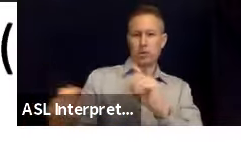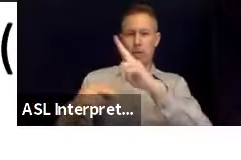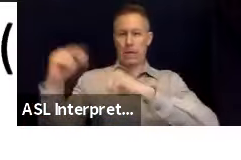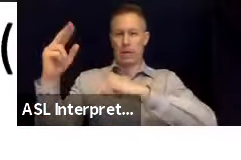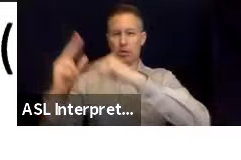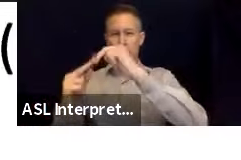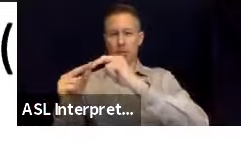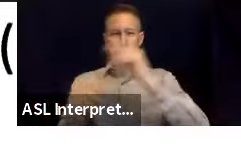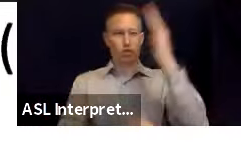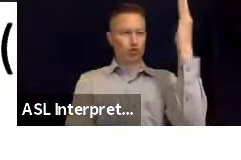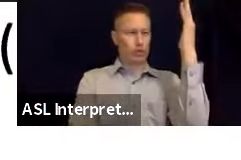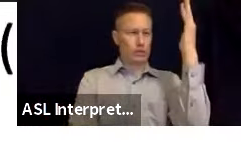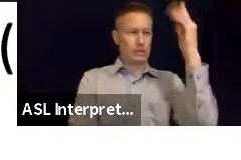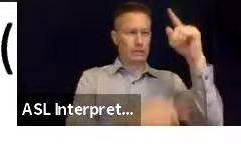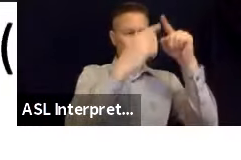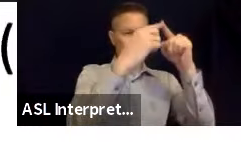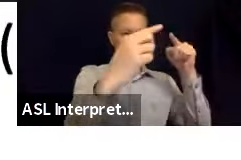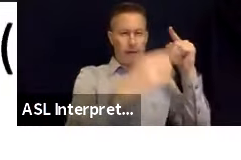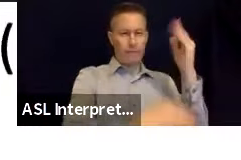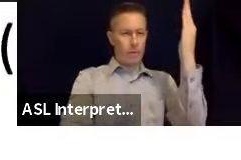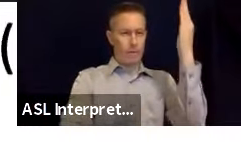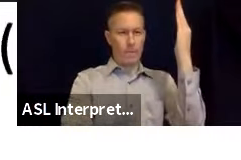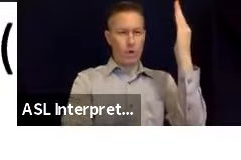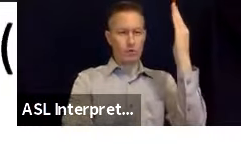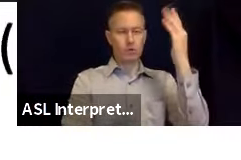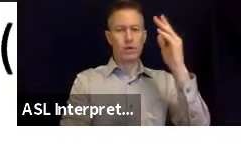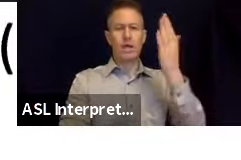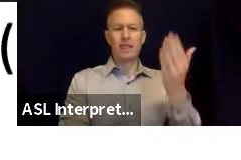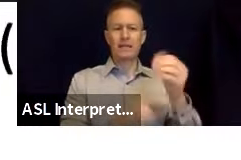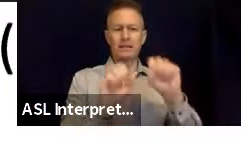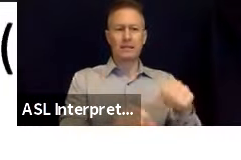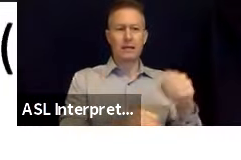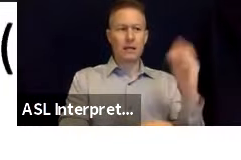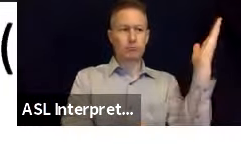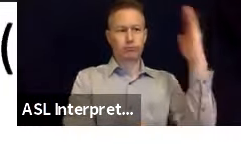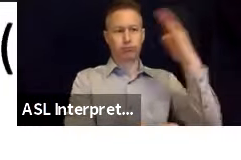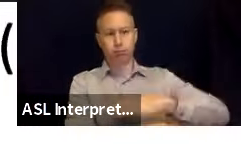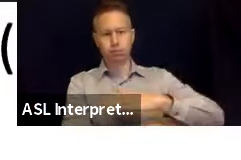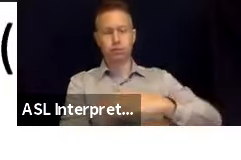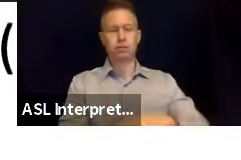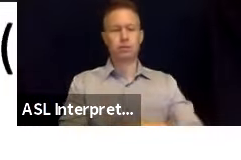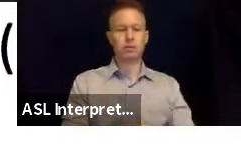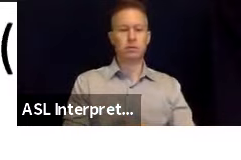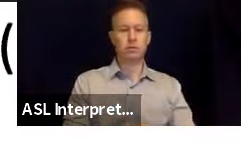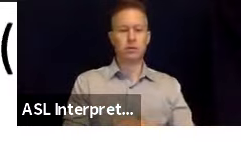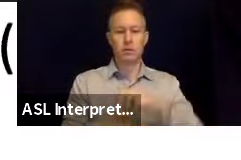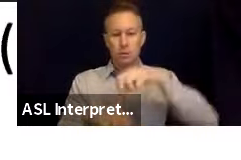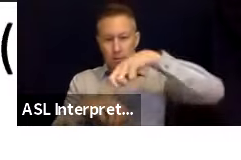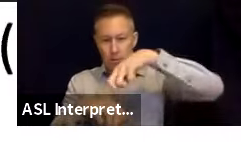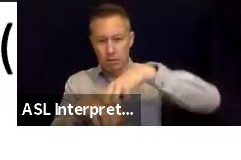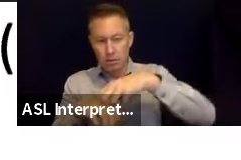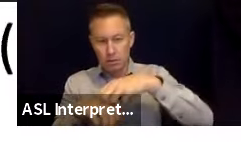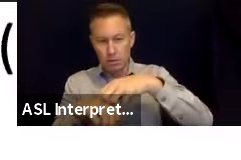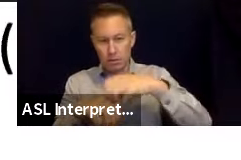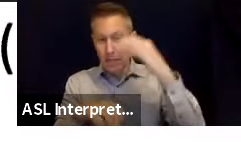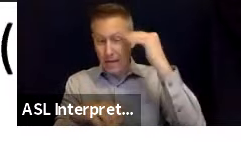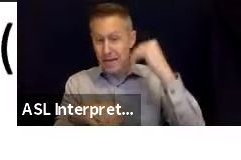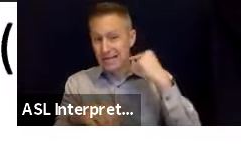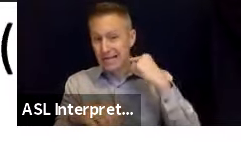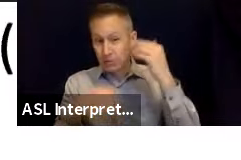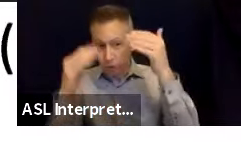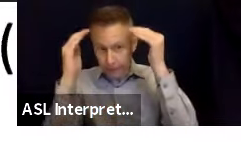trees, telephone poles, or anything that could fall on you. Get on the ground and cover your head and neck.